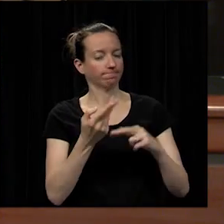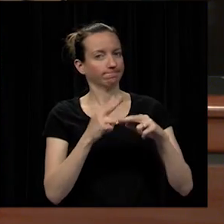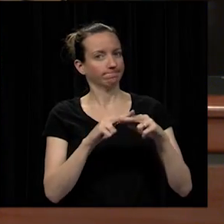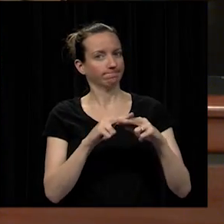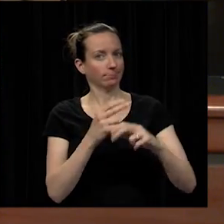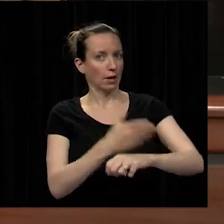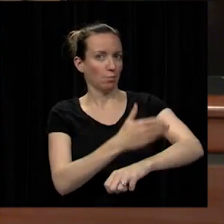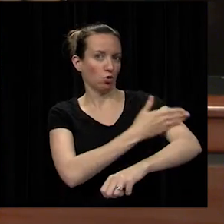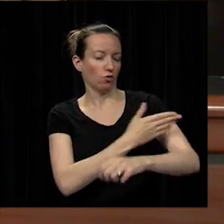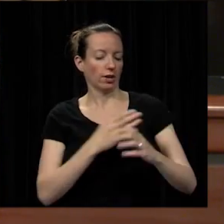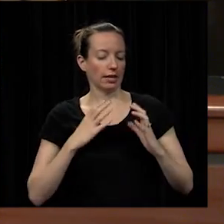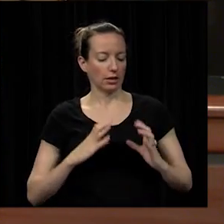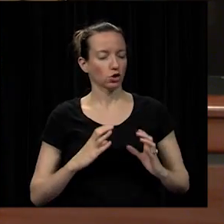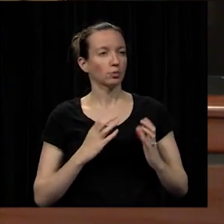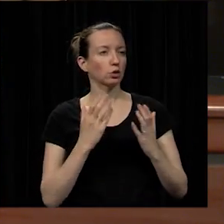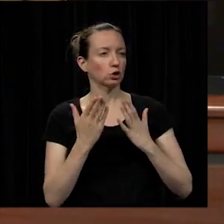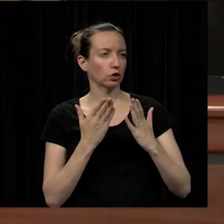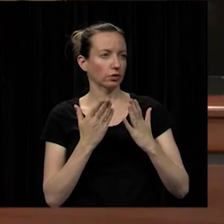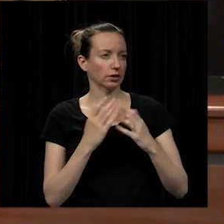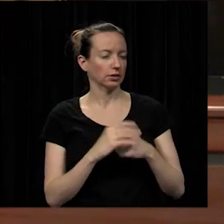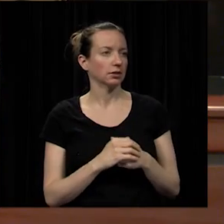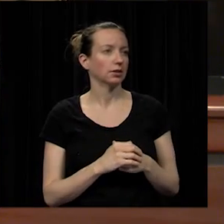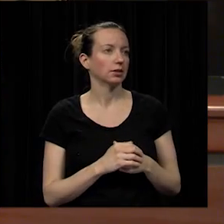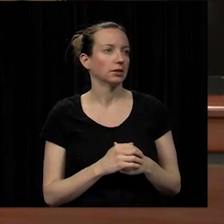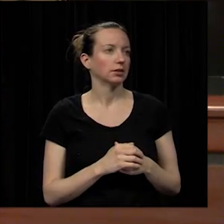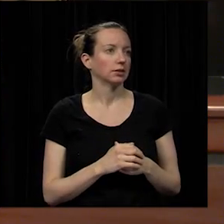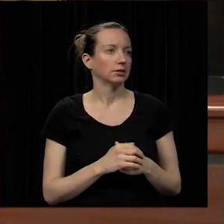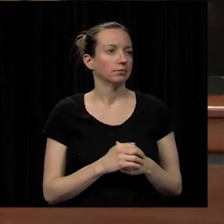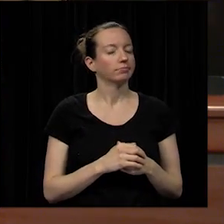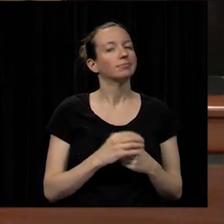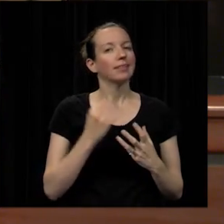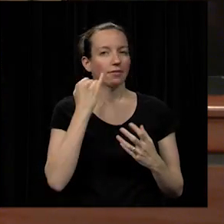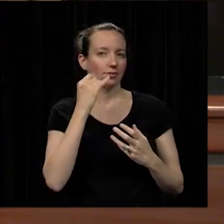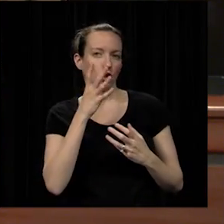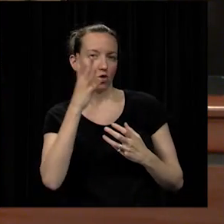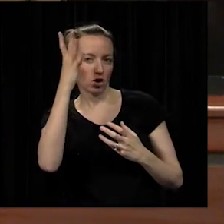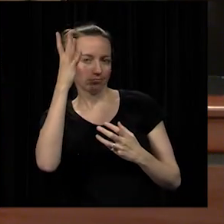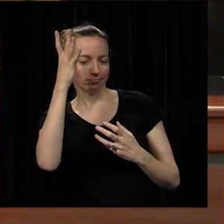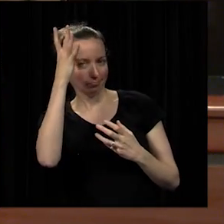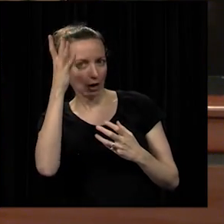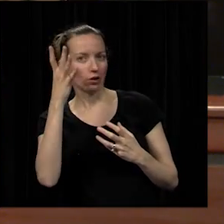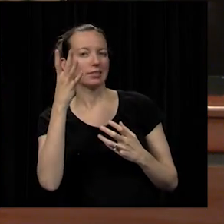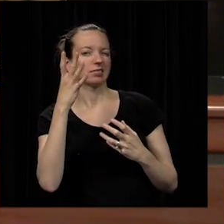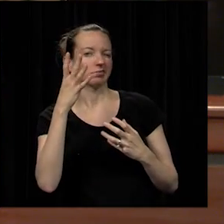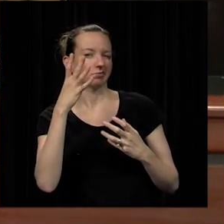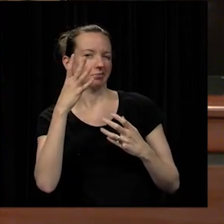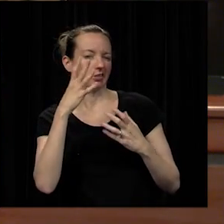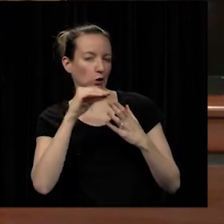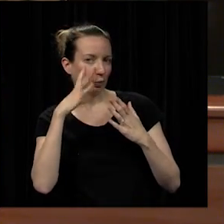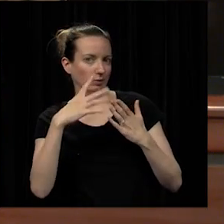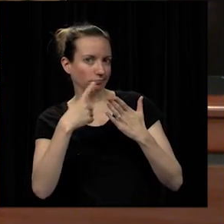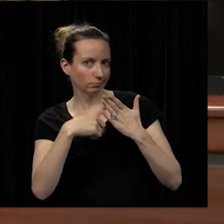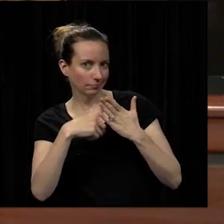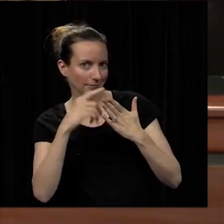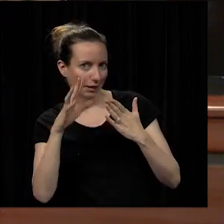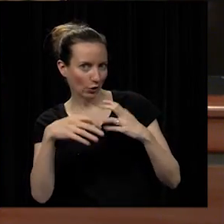service as it relates to talking to parents and students about their service and issues so